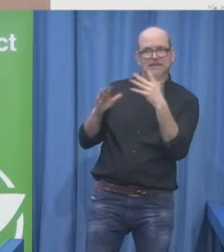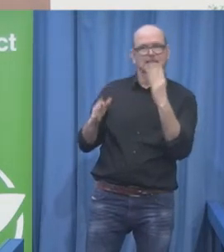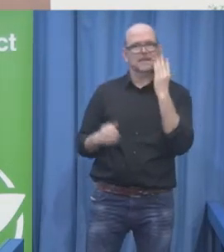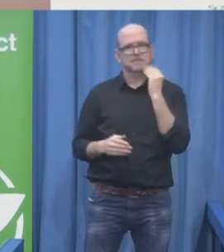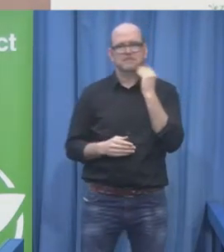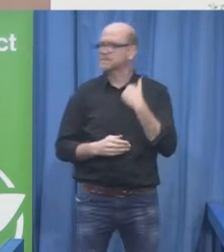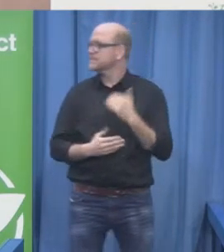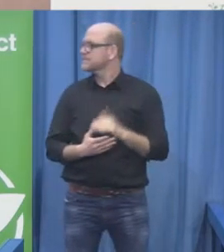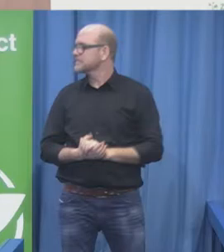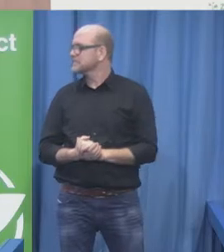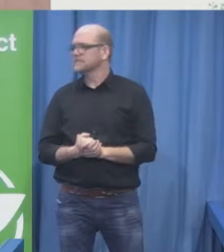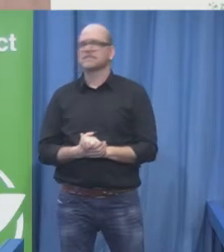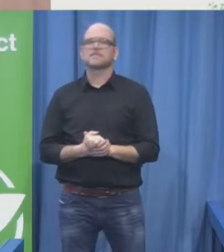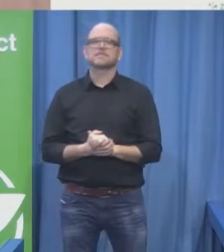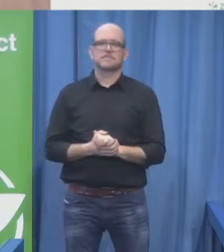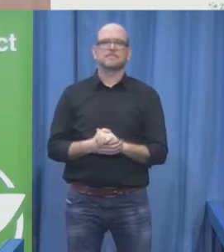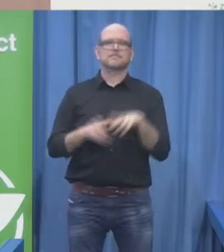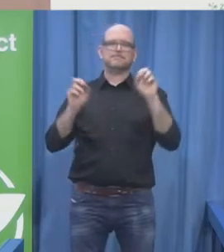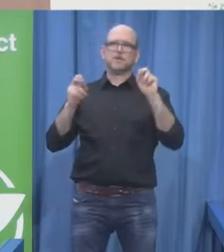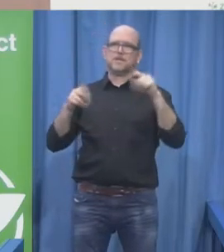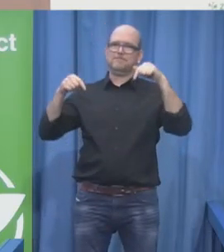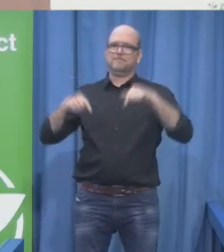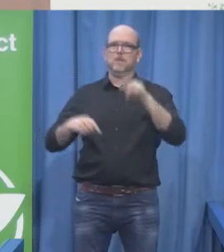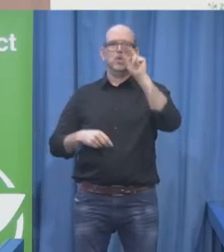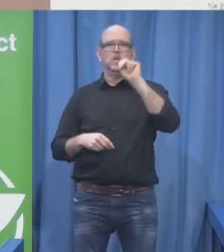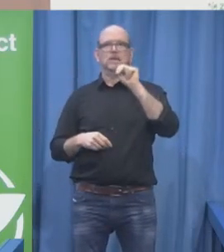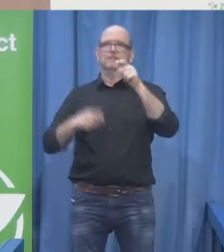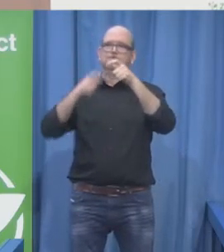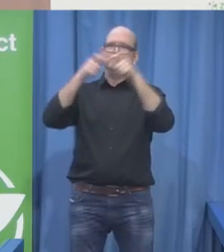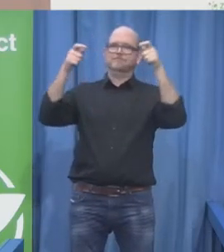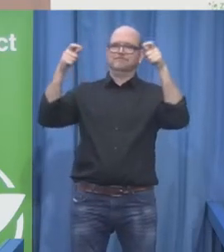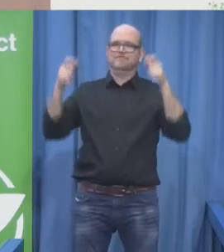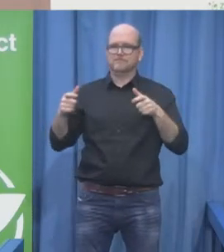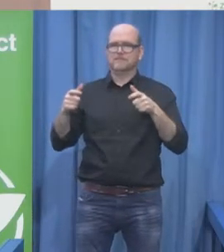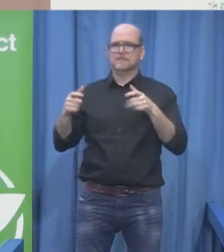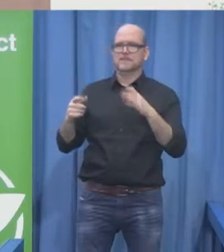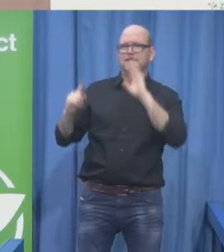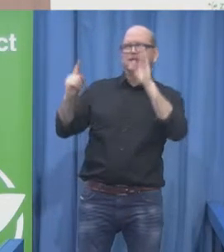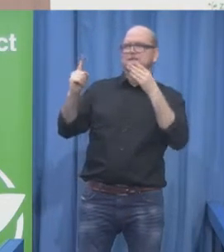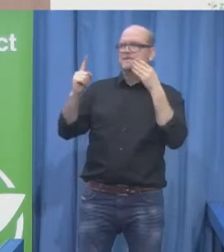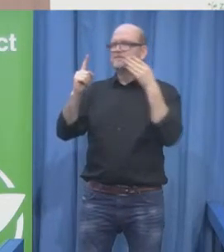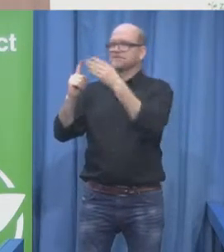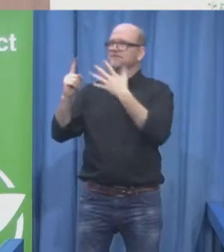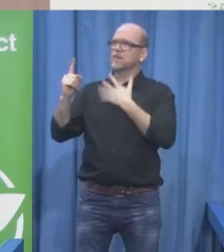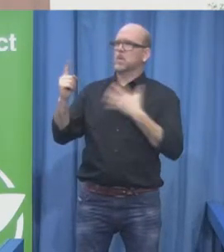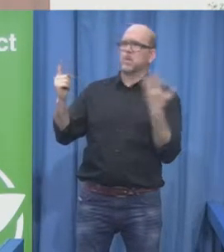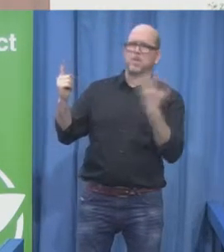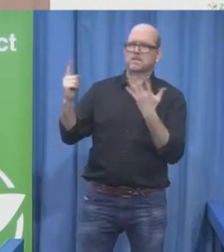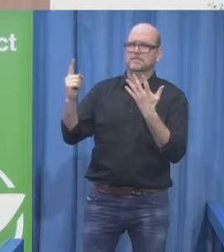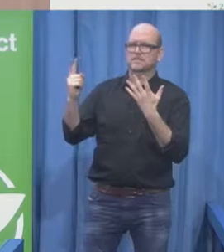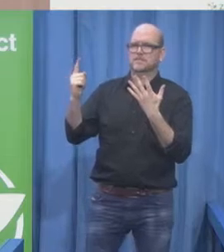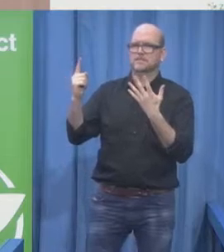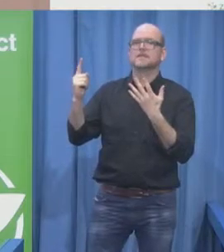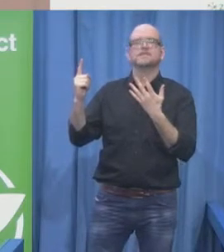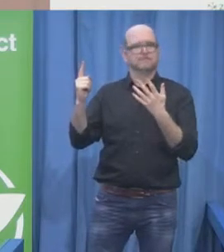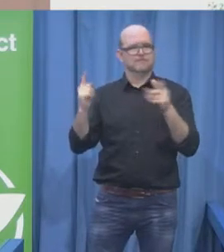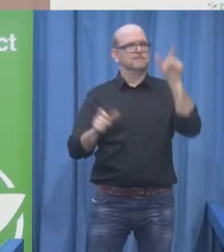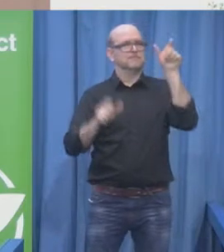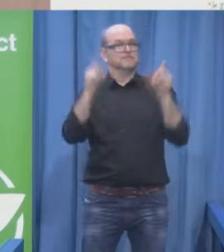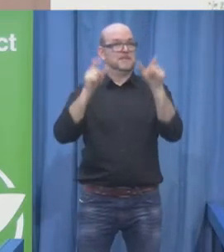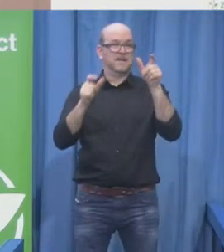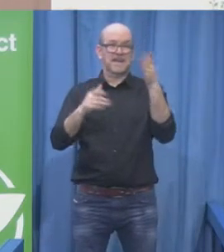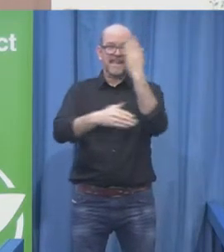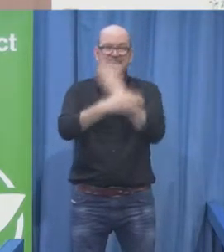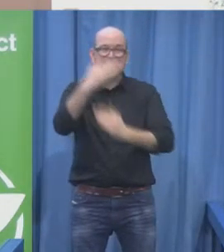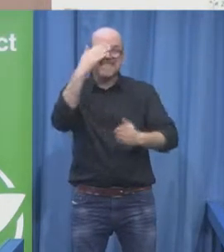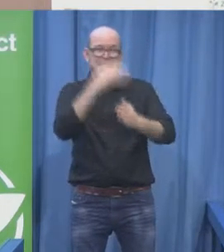heavily promoting the facilitations of job rich economies. We